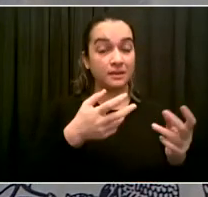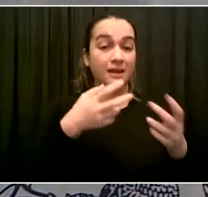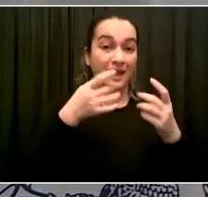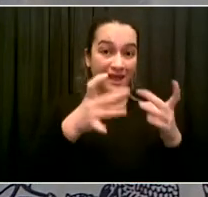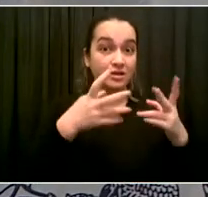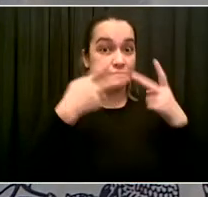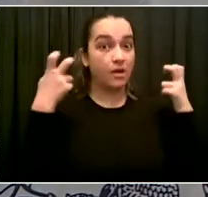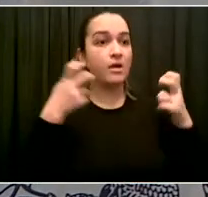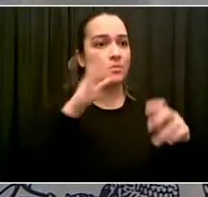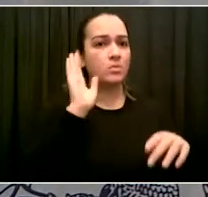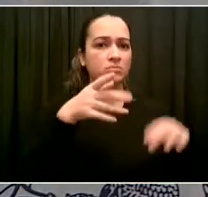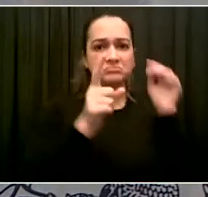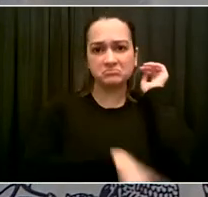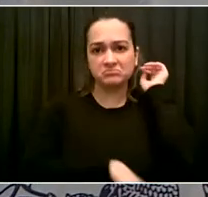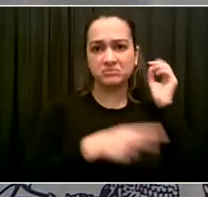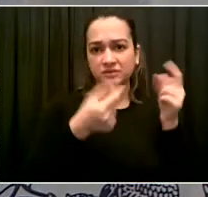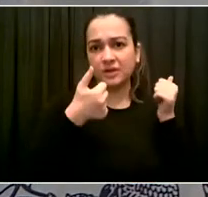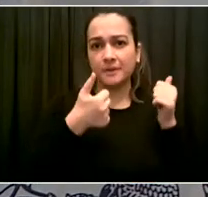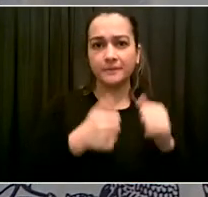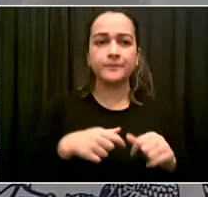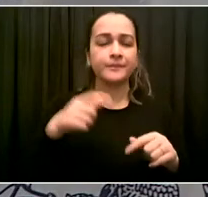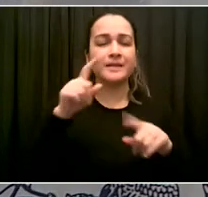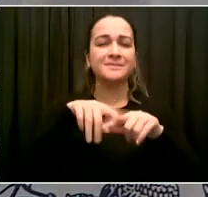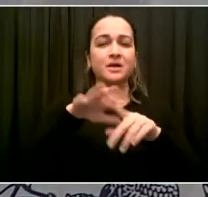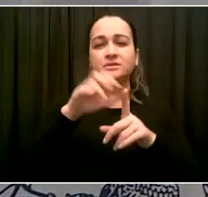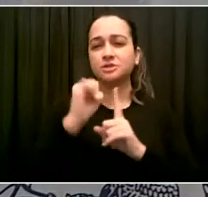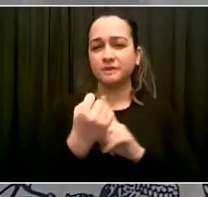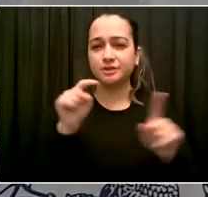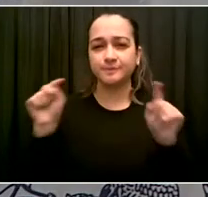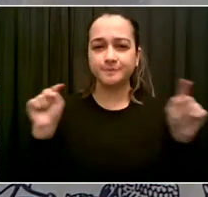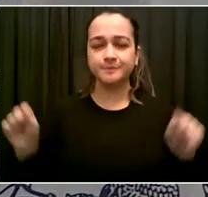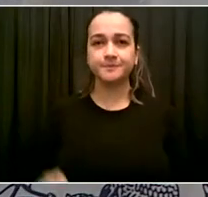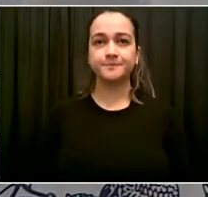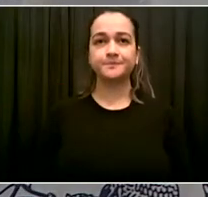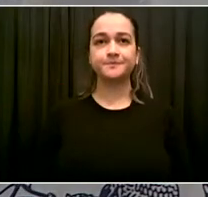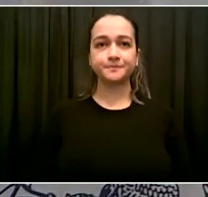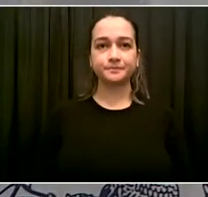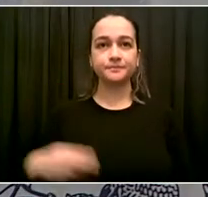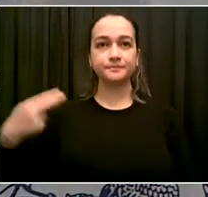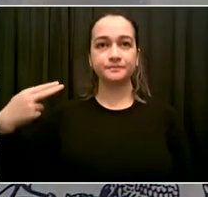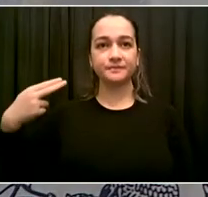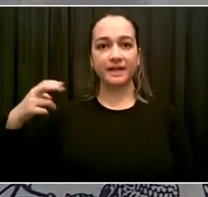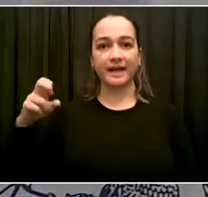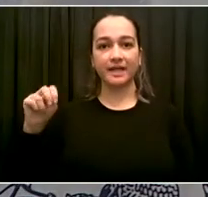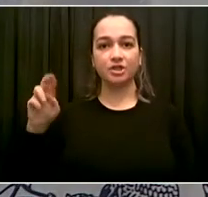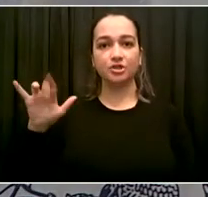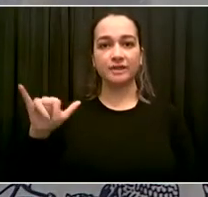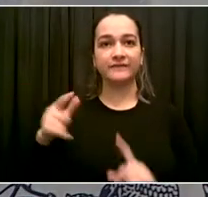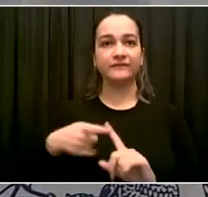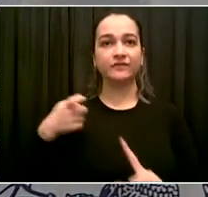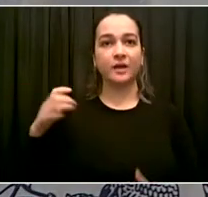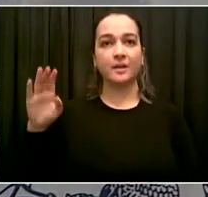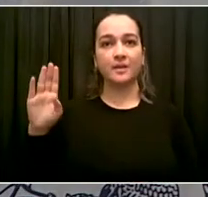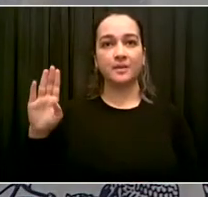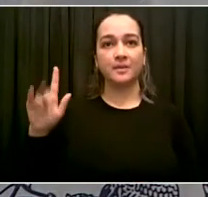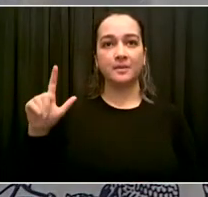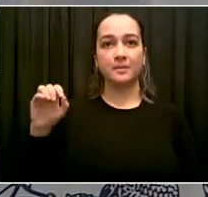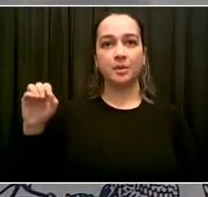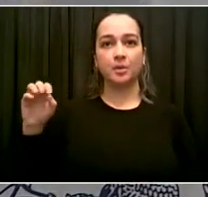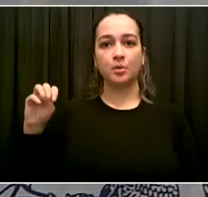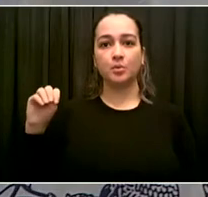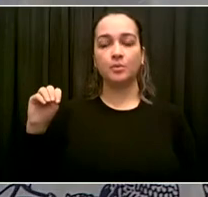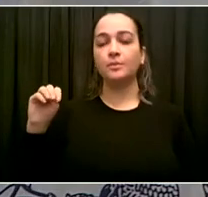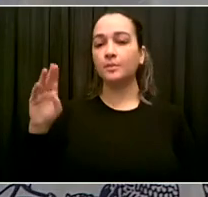Henry? Oh, I'm sorry. Here I am. There you go. How are you doing? I'm doing well. How are you? Good, man.